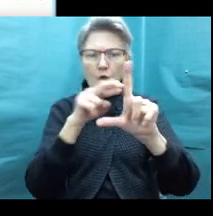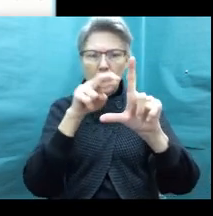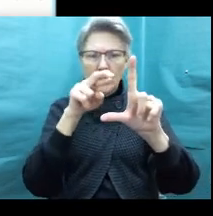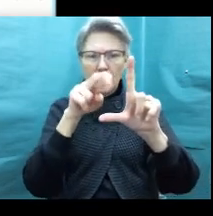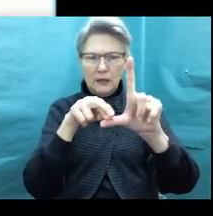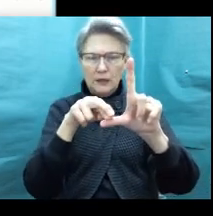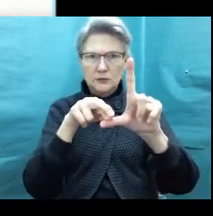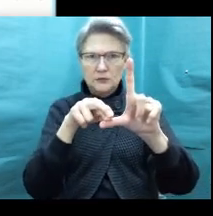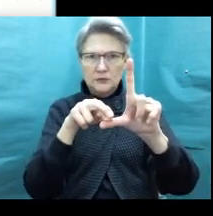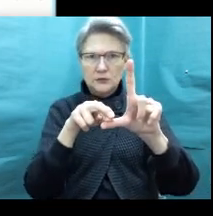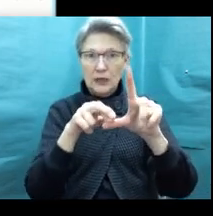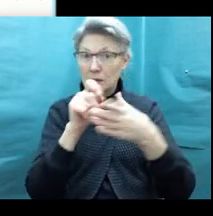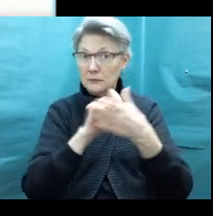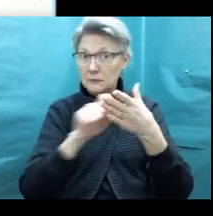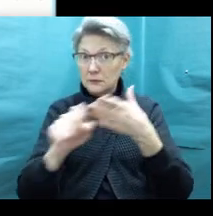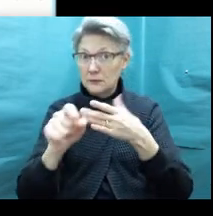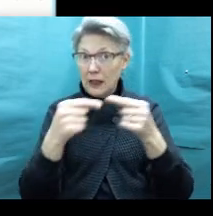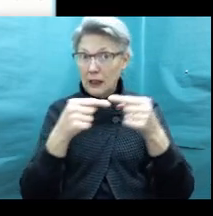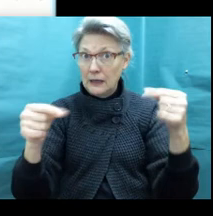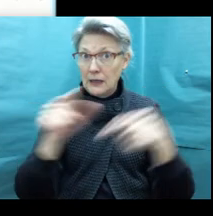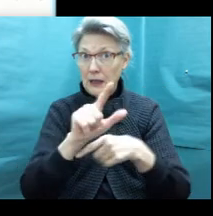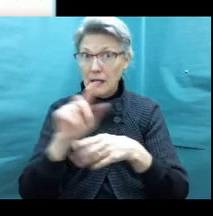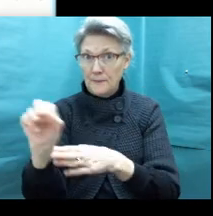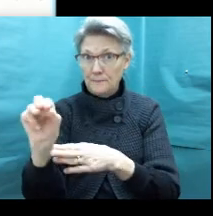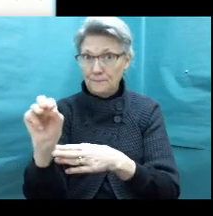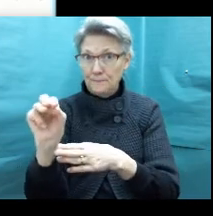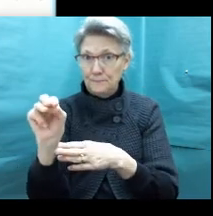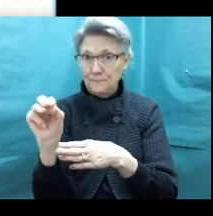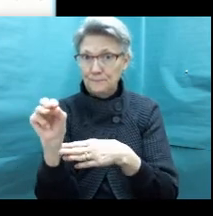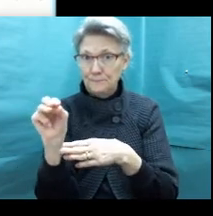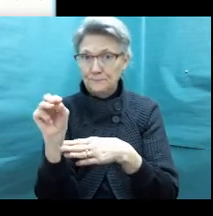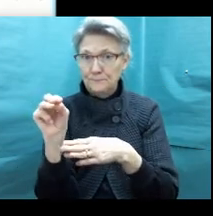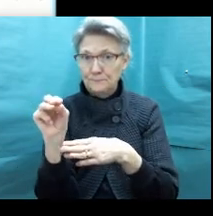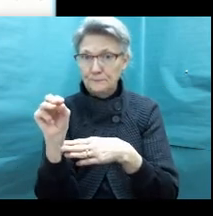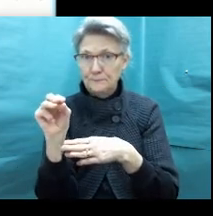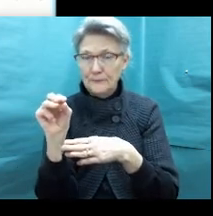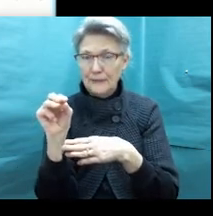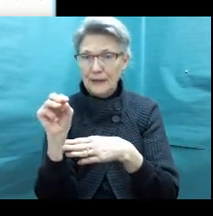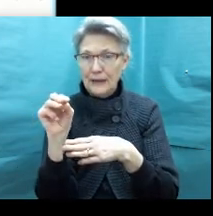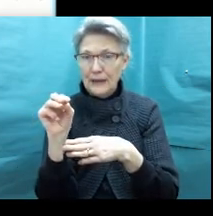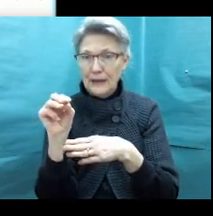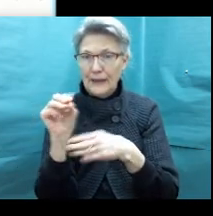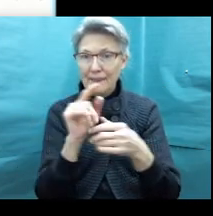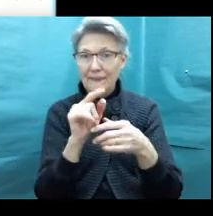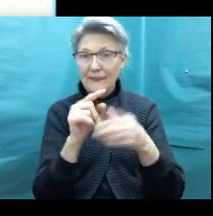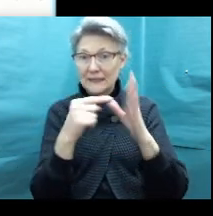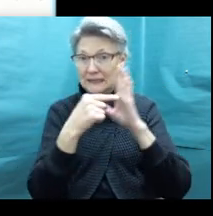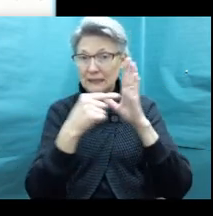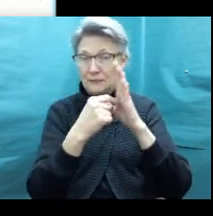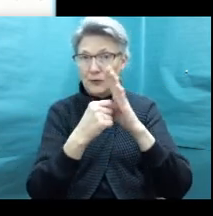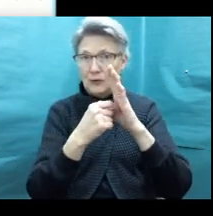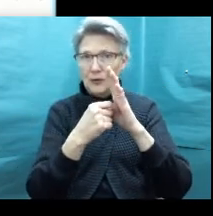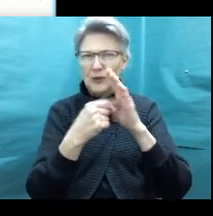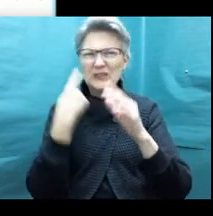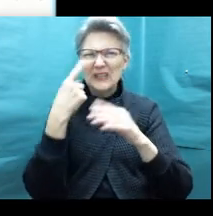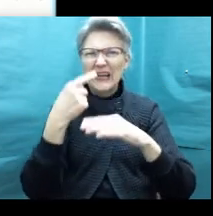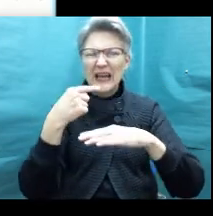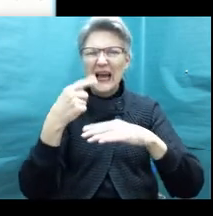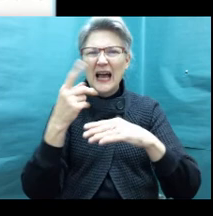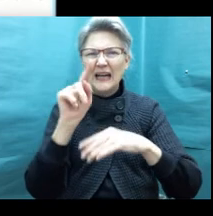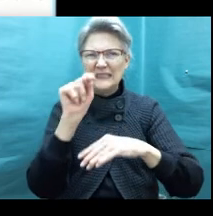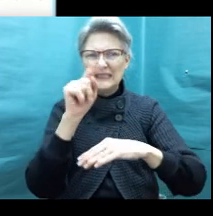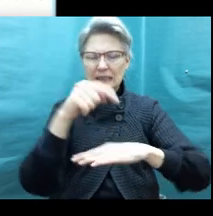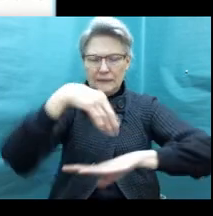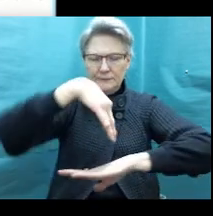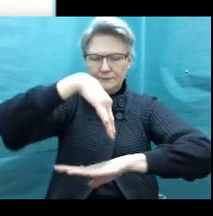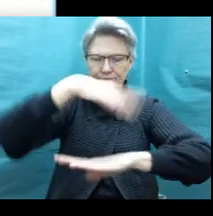that by writing line LM, which we know how to write that. And that symbol right there that looks like an upside down T. That